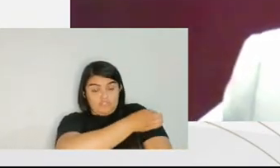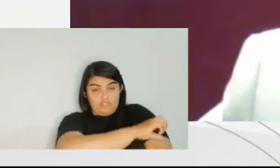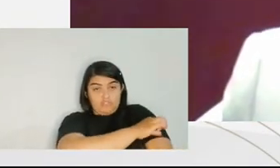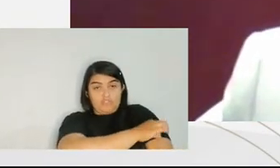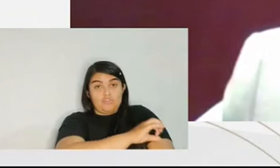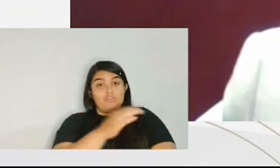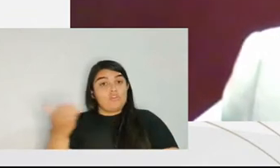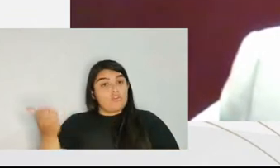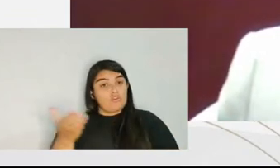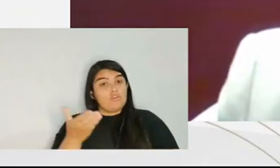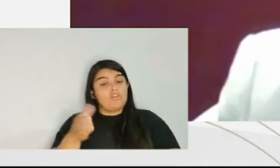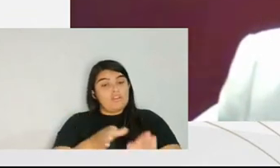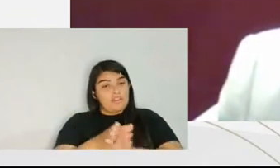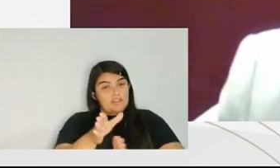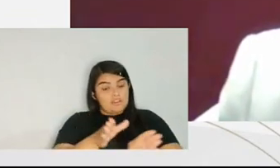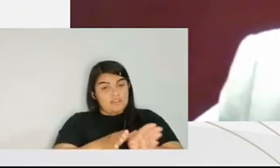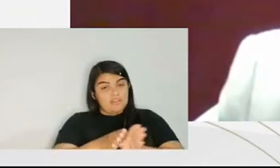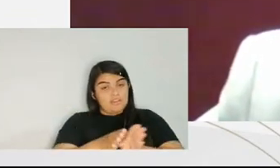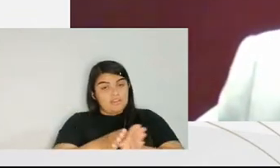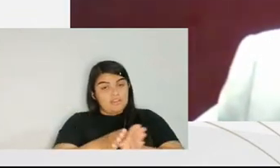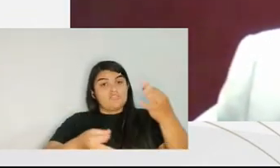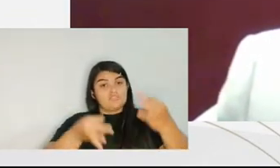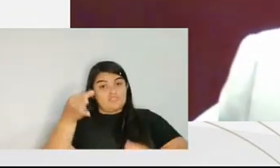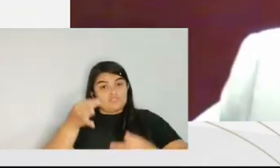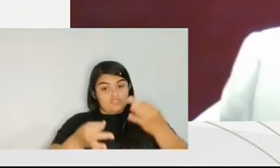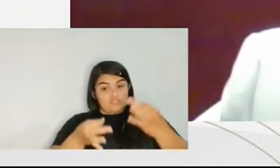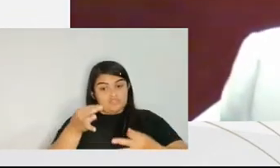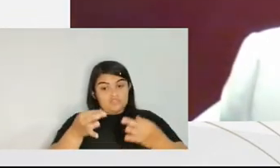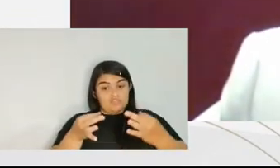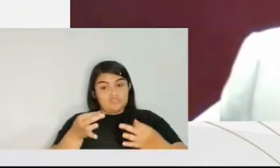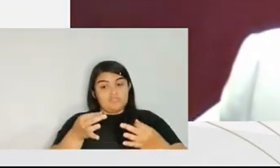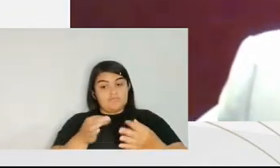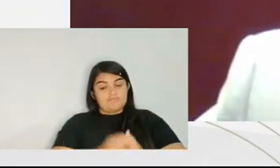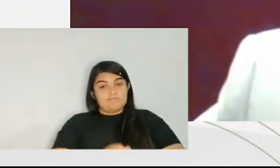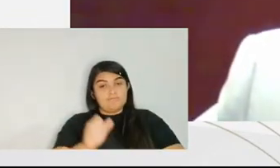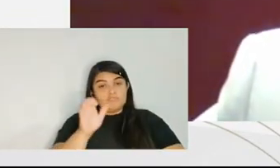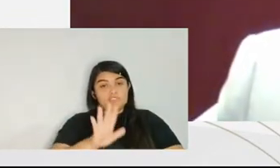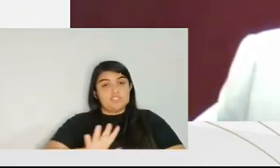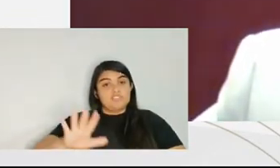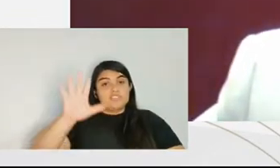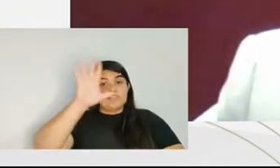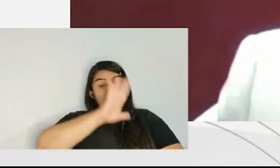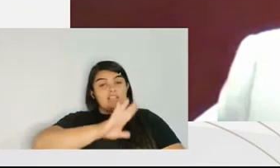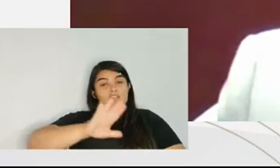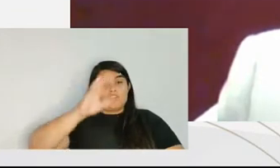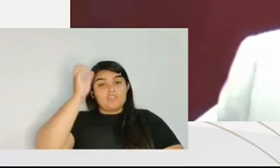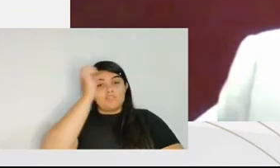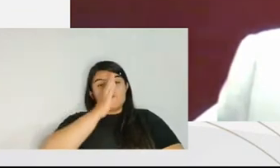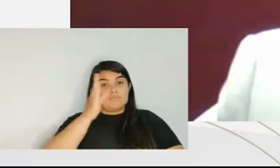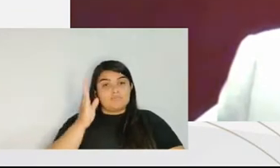gonna Jegirai. I want to